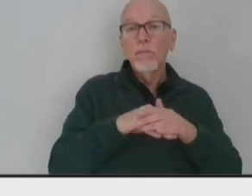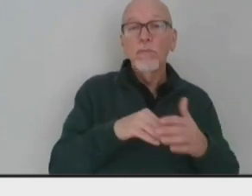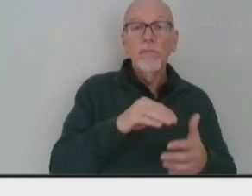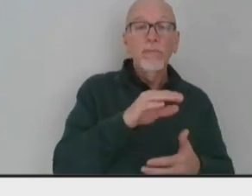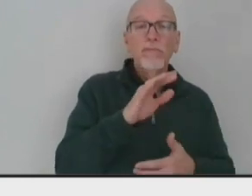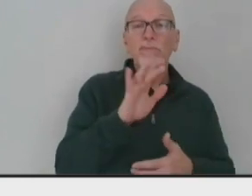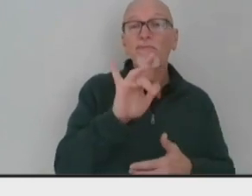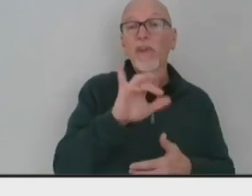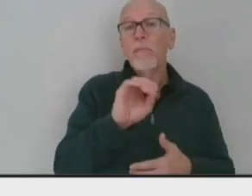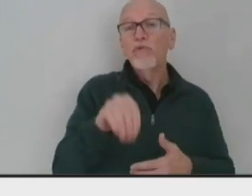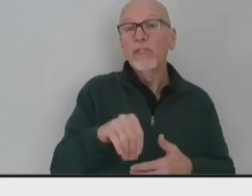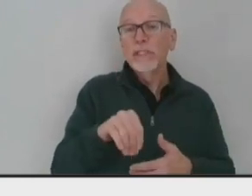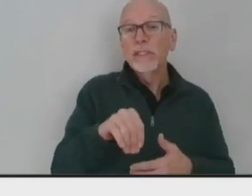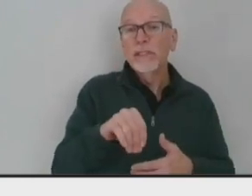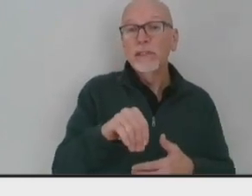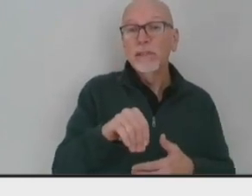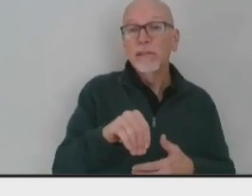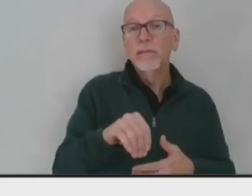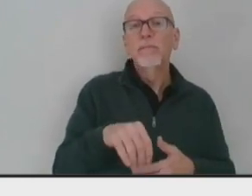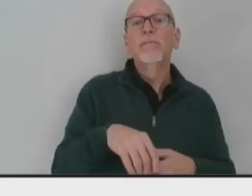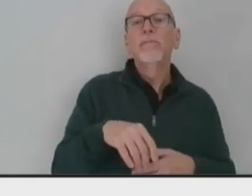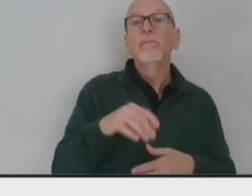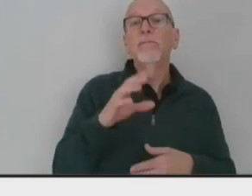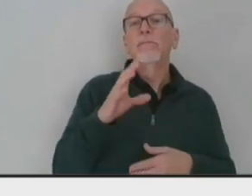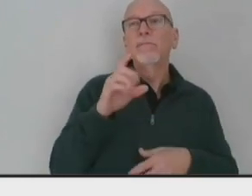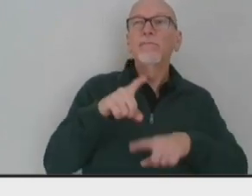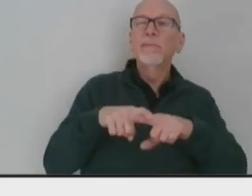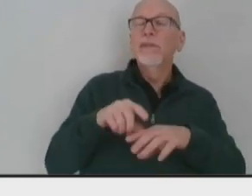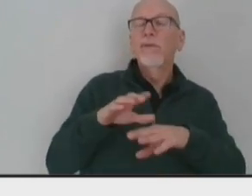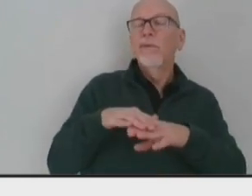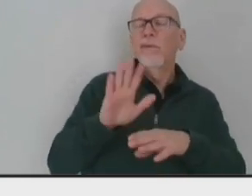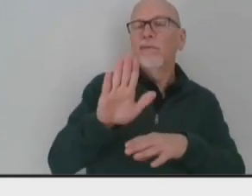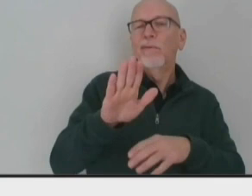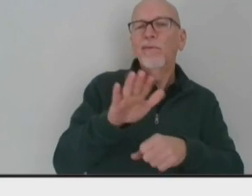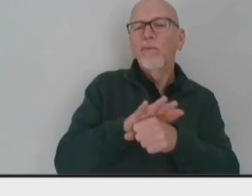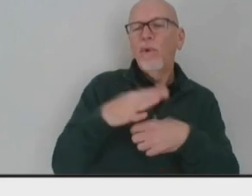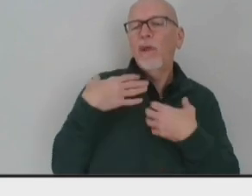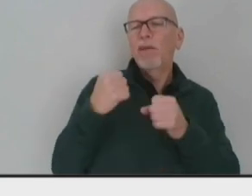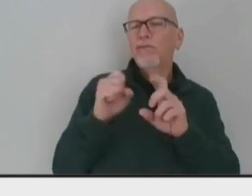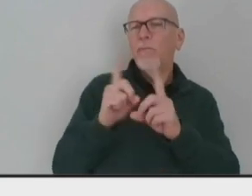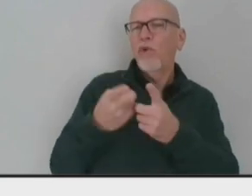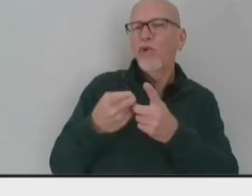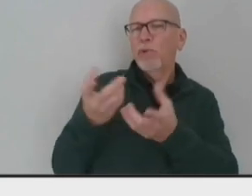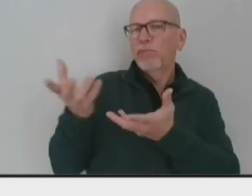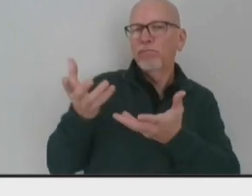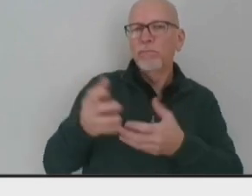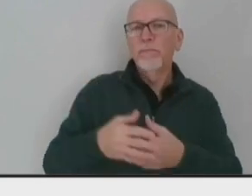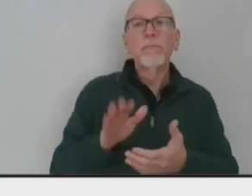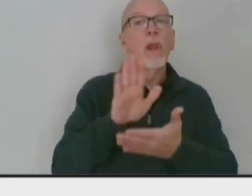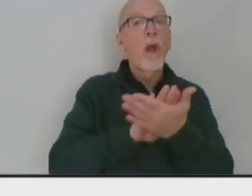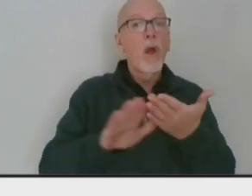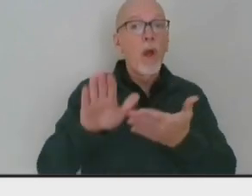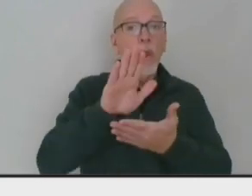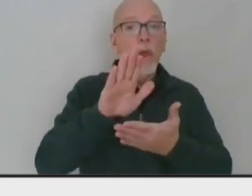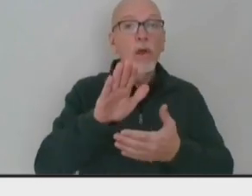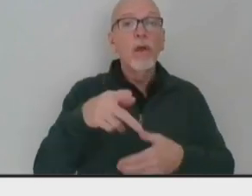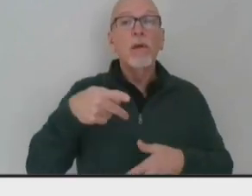% in consultation, of course, with your local health department. College and professional